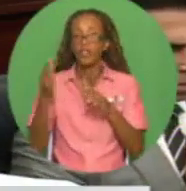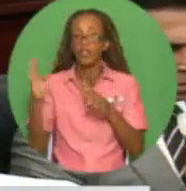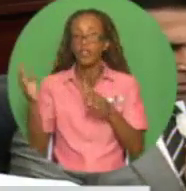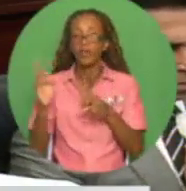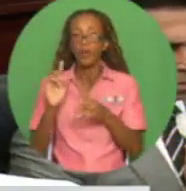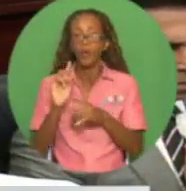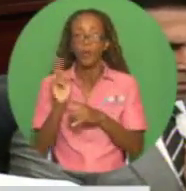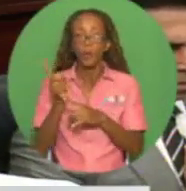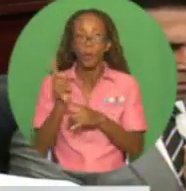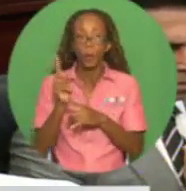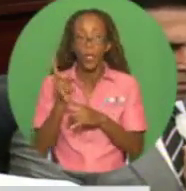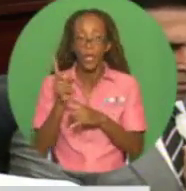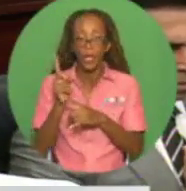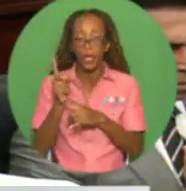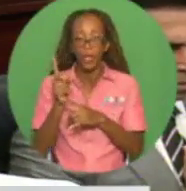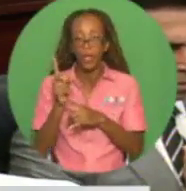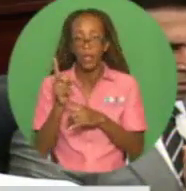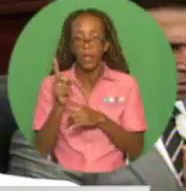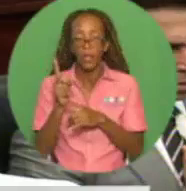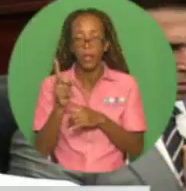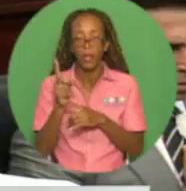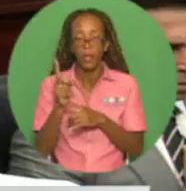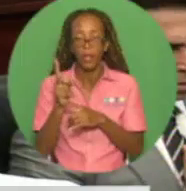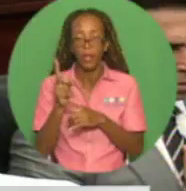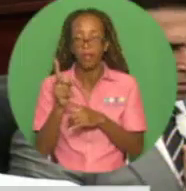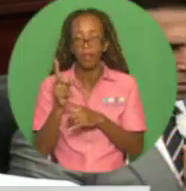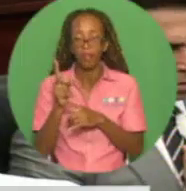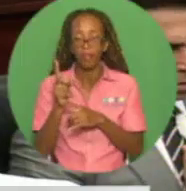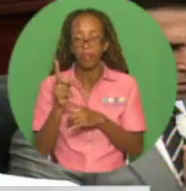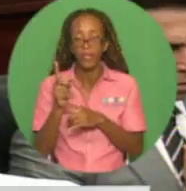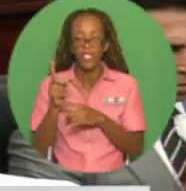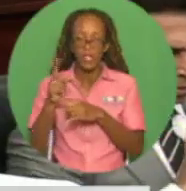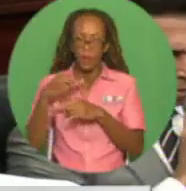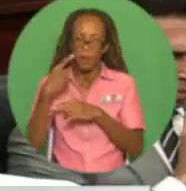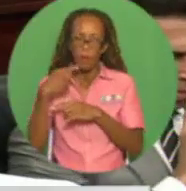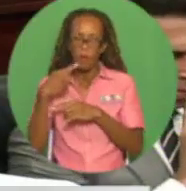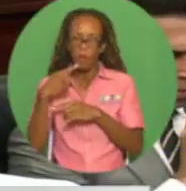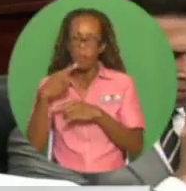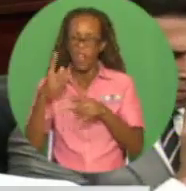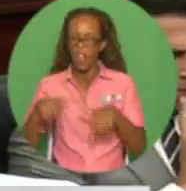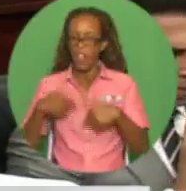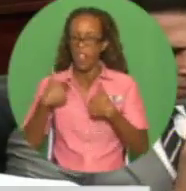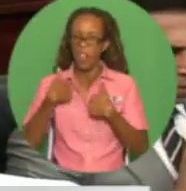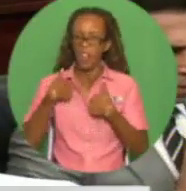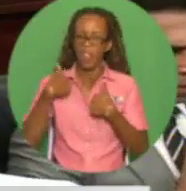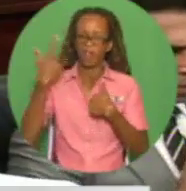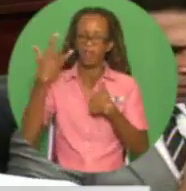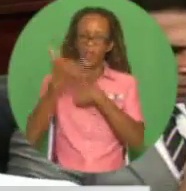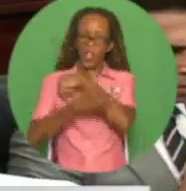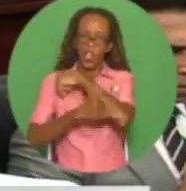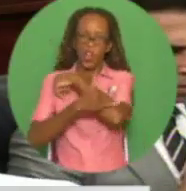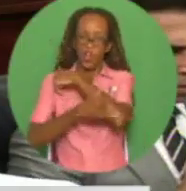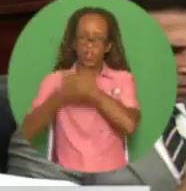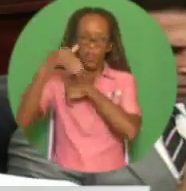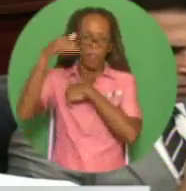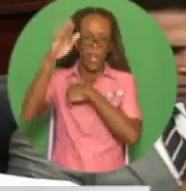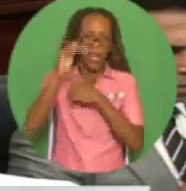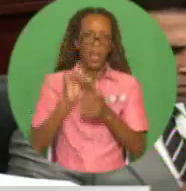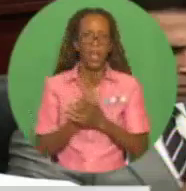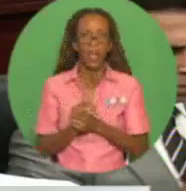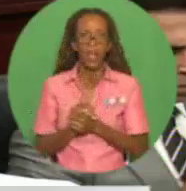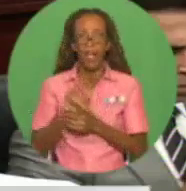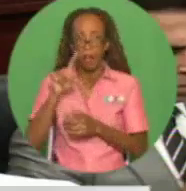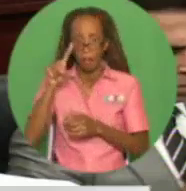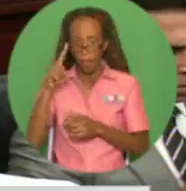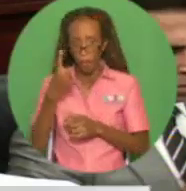and semi-urban settings to provide them with assistance for home improvement. The first area selected is Samuel